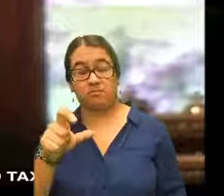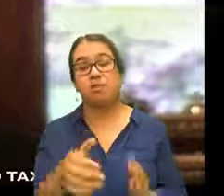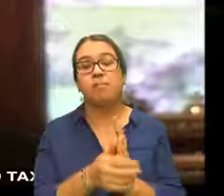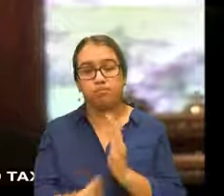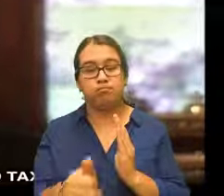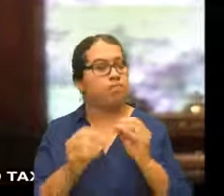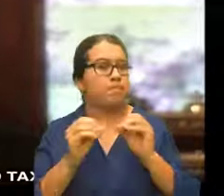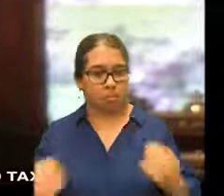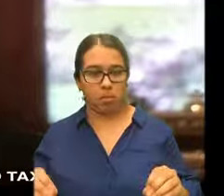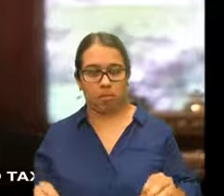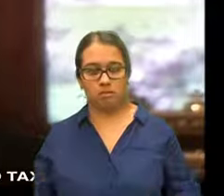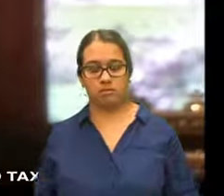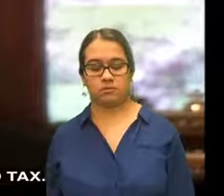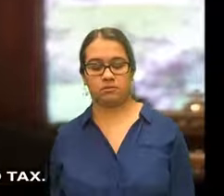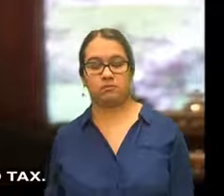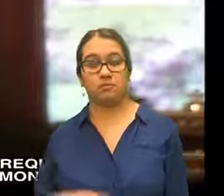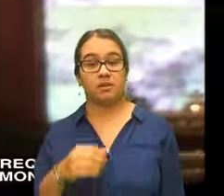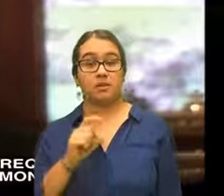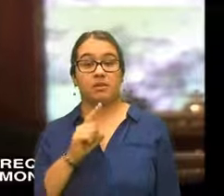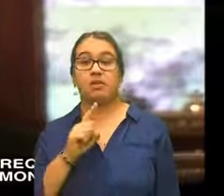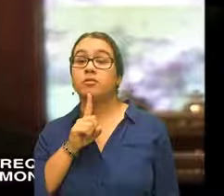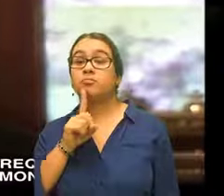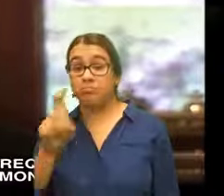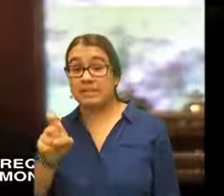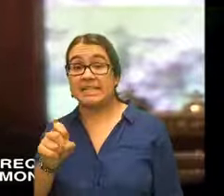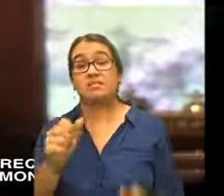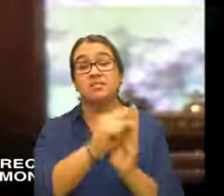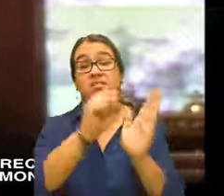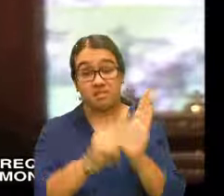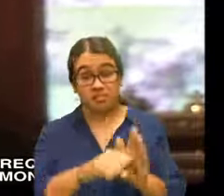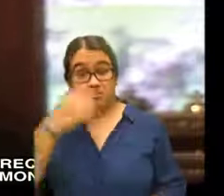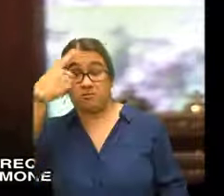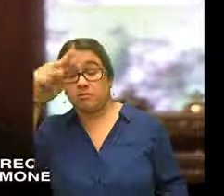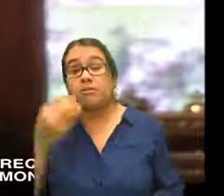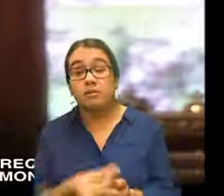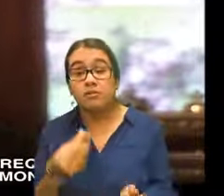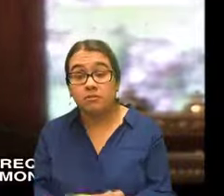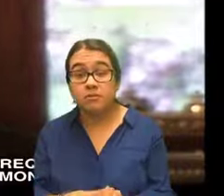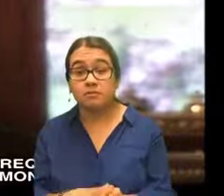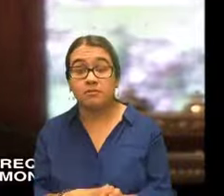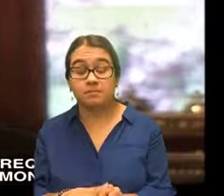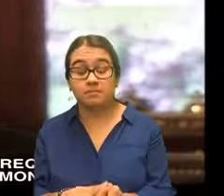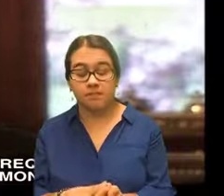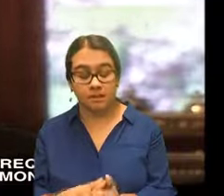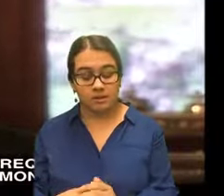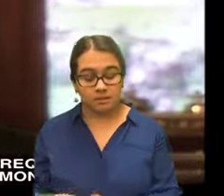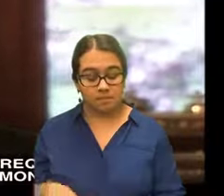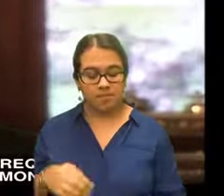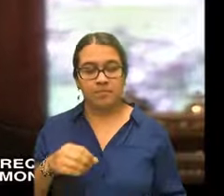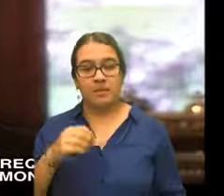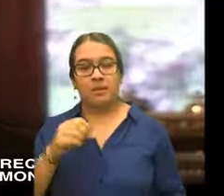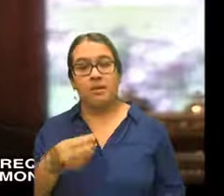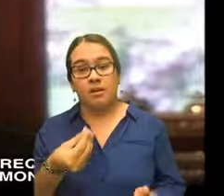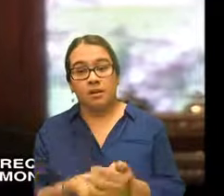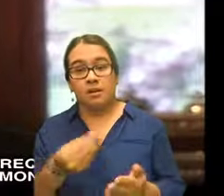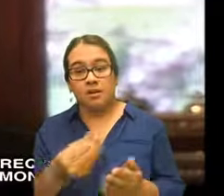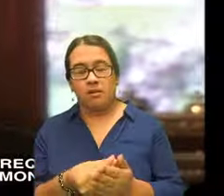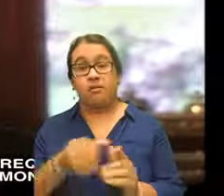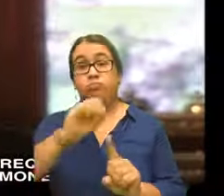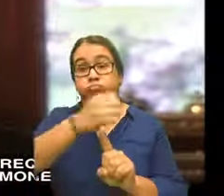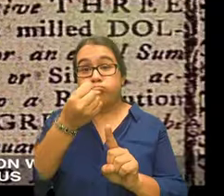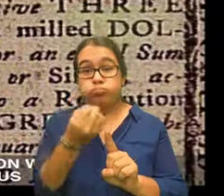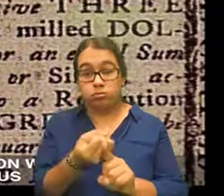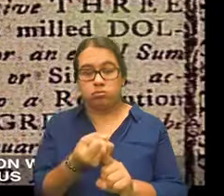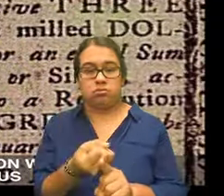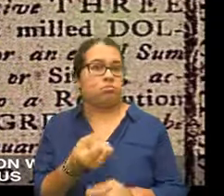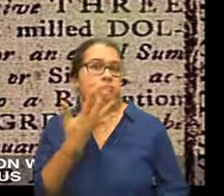that's easy to say it had no ability to tax it all it could do was request the states to give